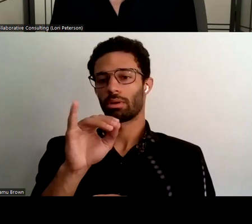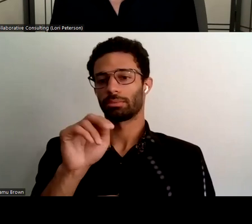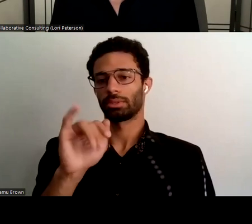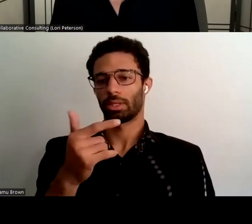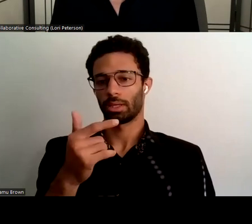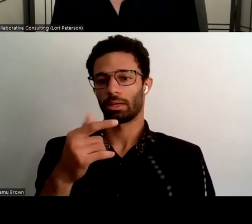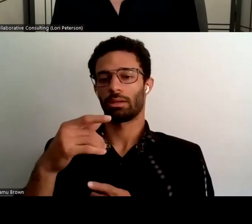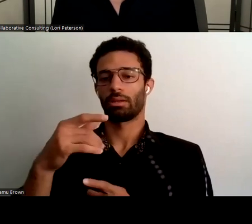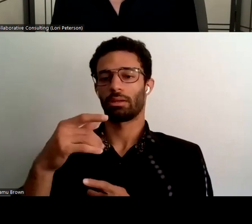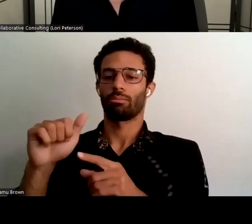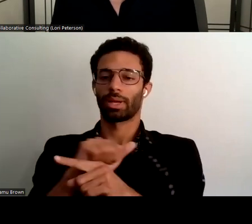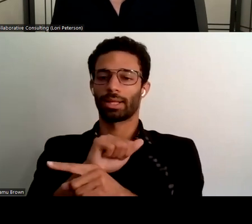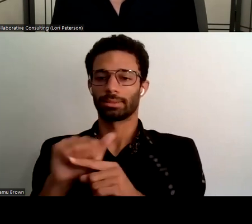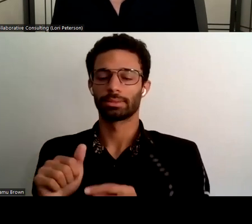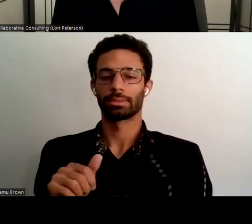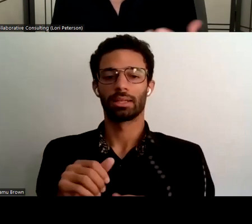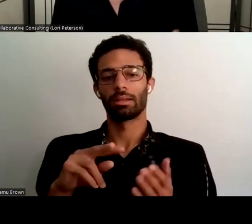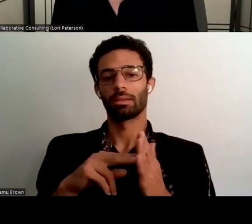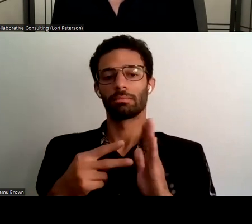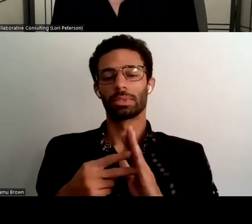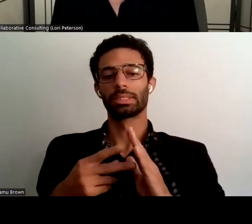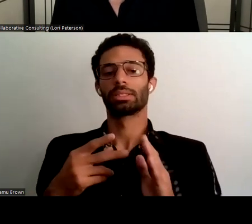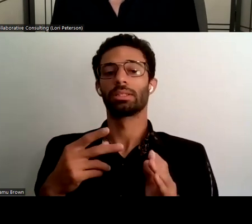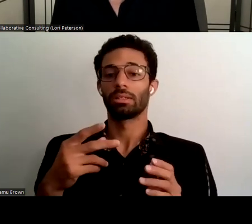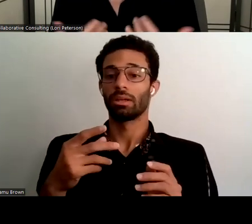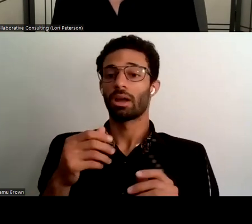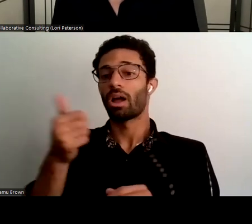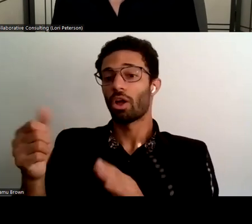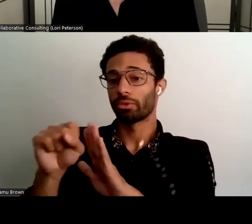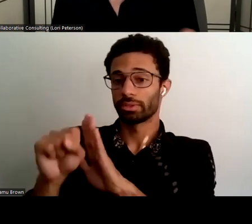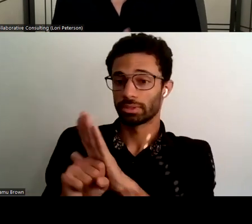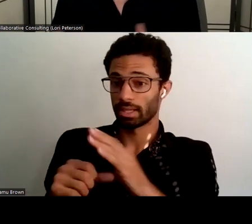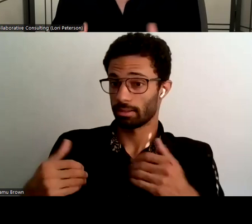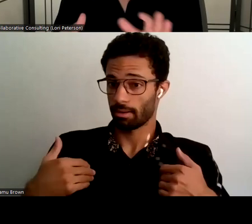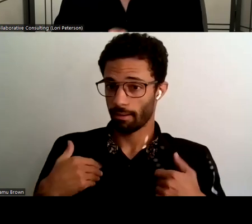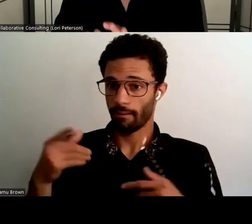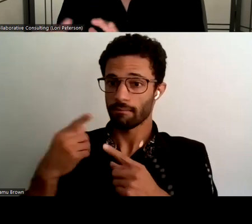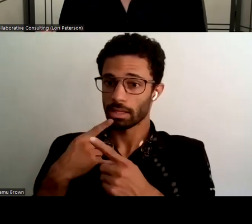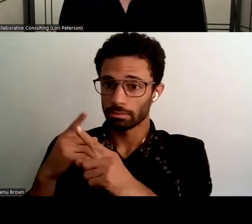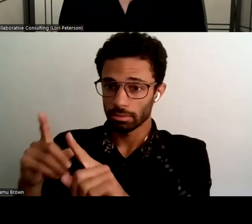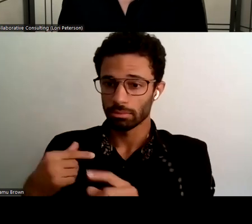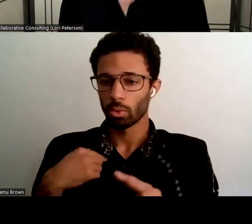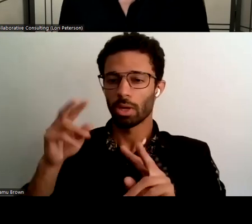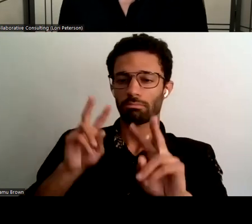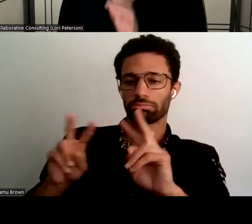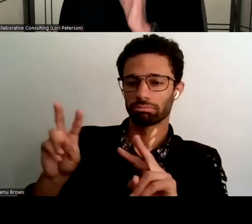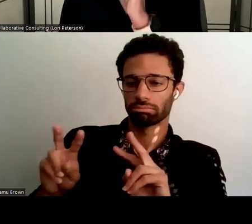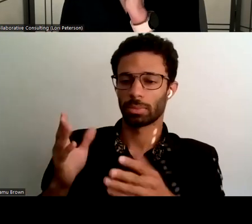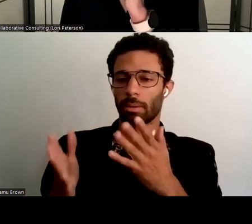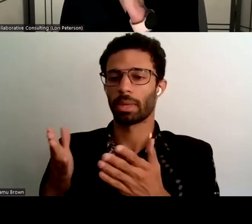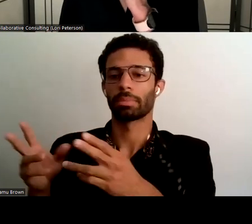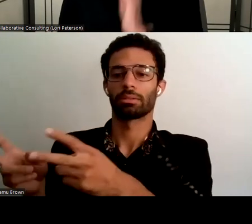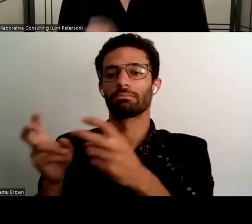doing what can we learn from other states what might be replicable as we think about what what we're going to do in this project in